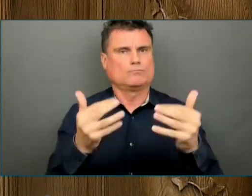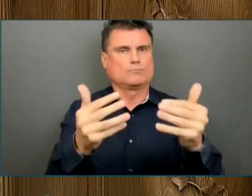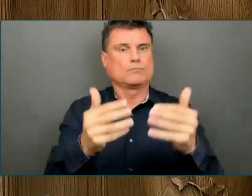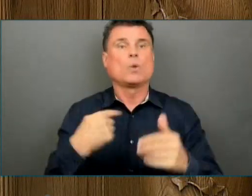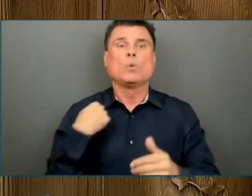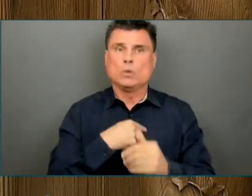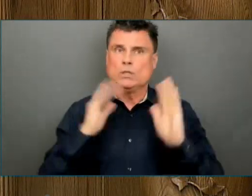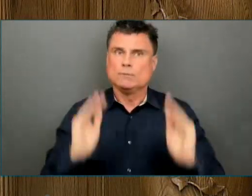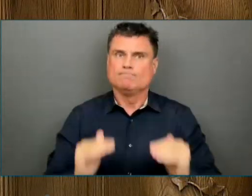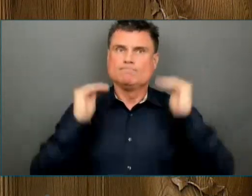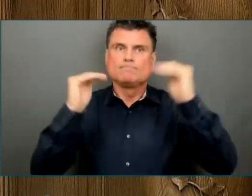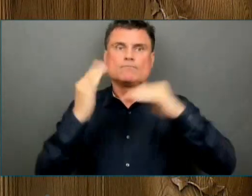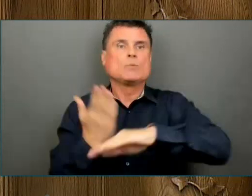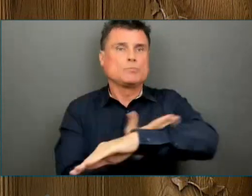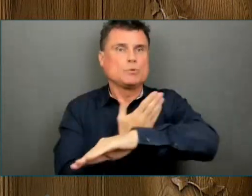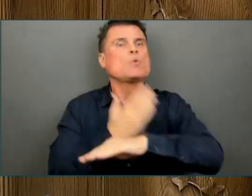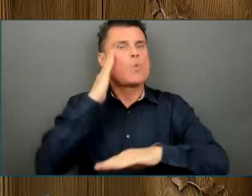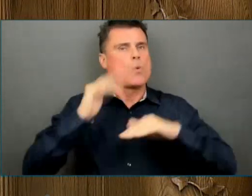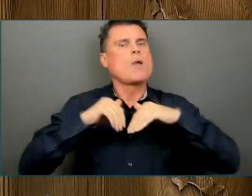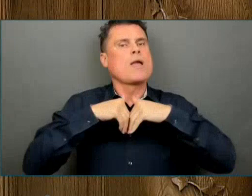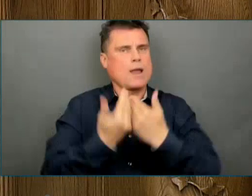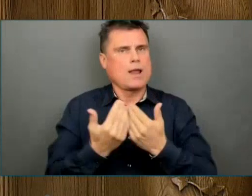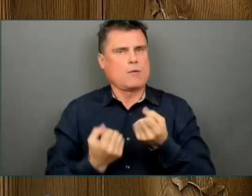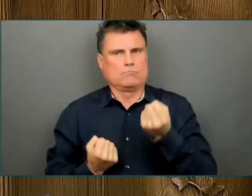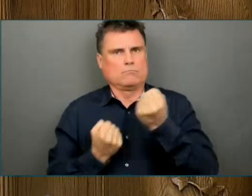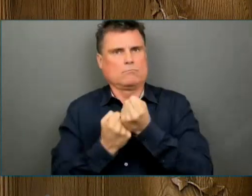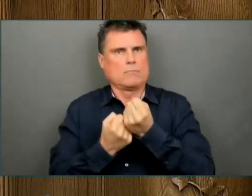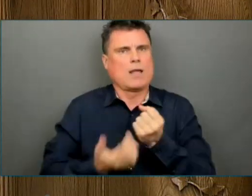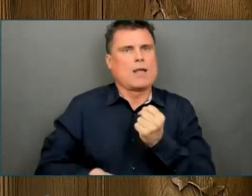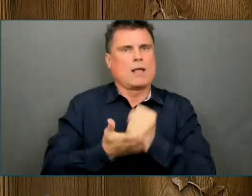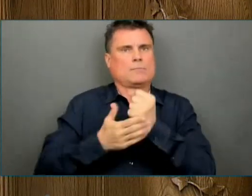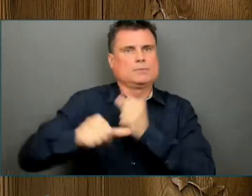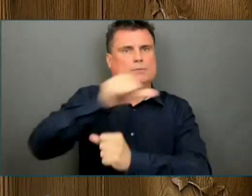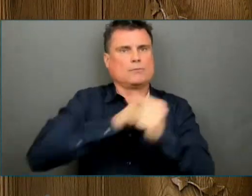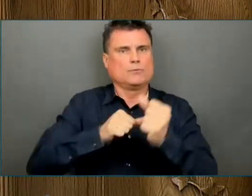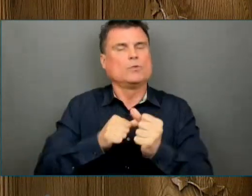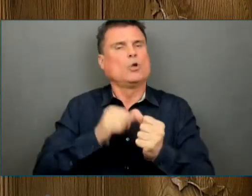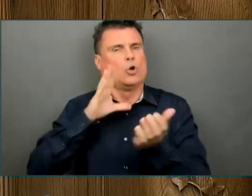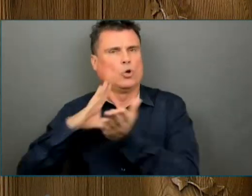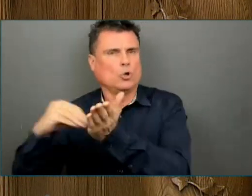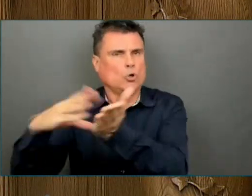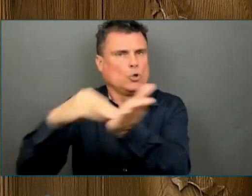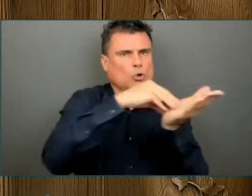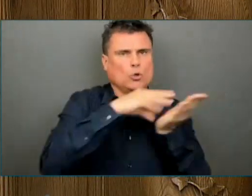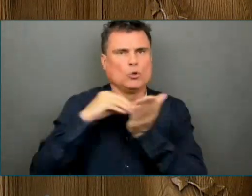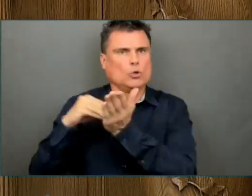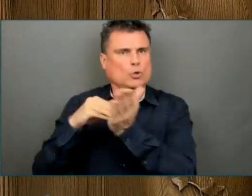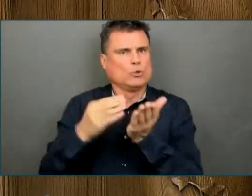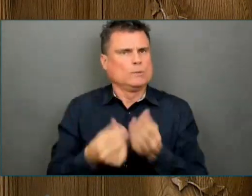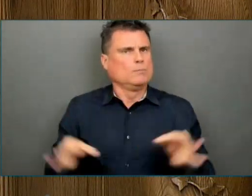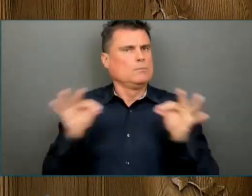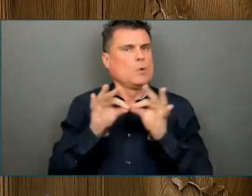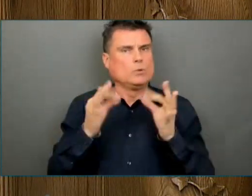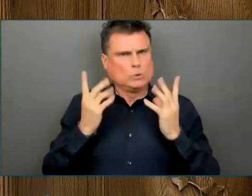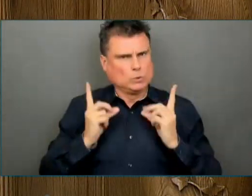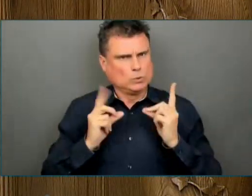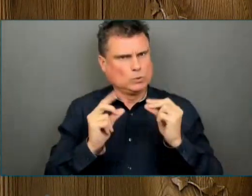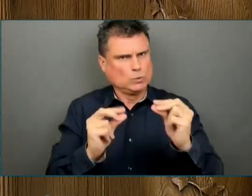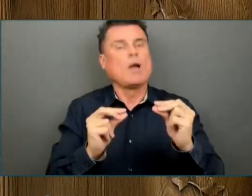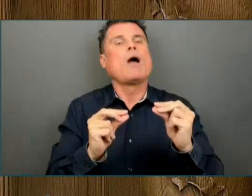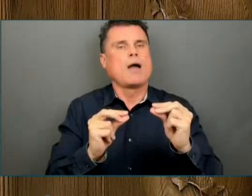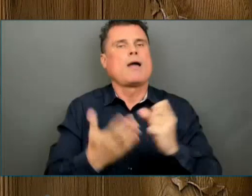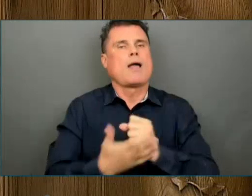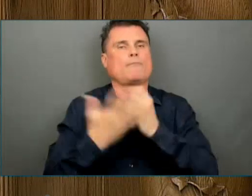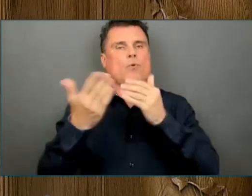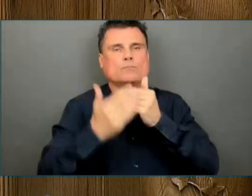us well as we turn toward recovery. We open the sitting of the legislature at a turning point in our fight to end